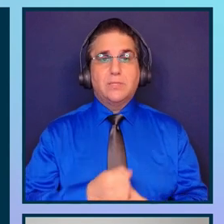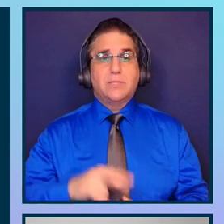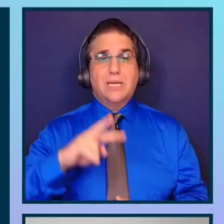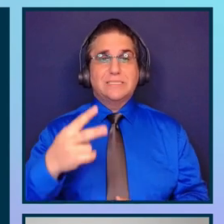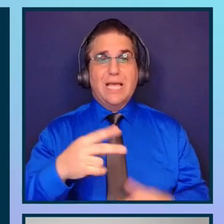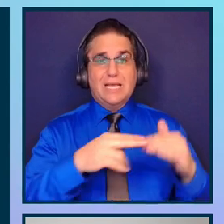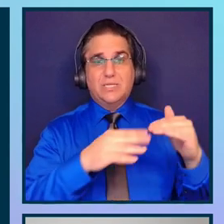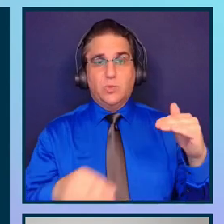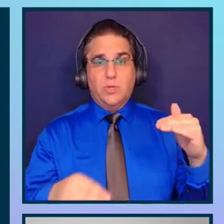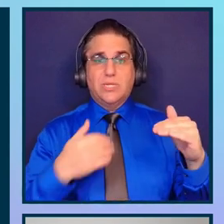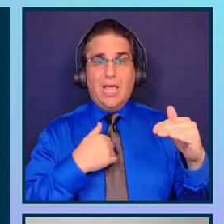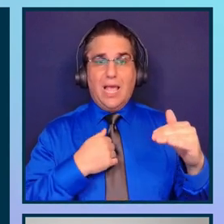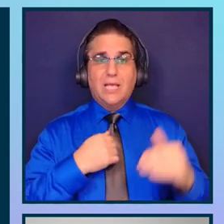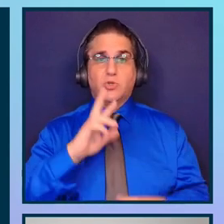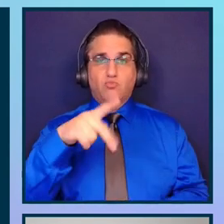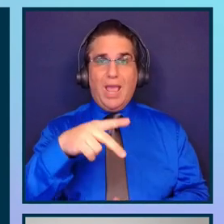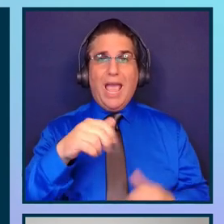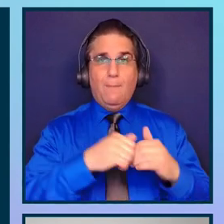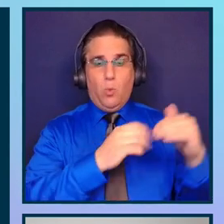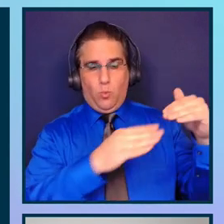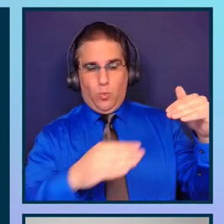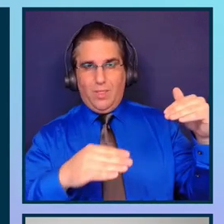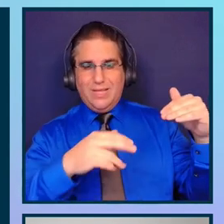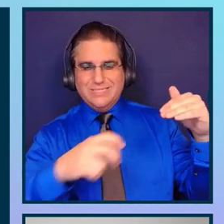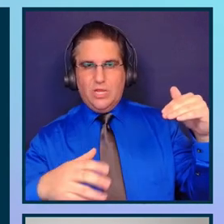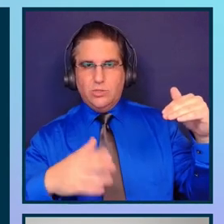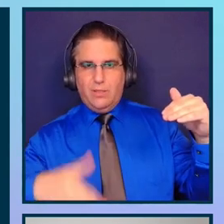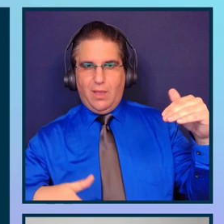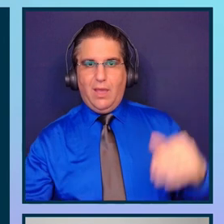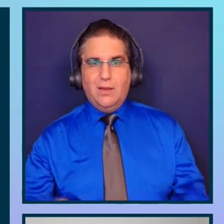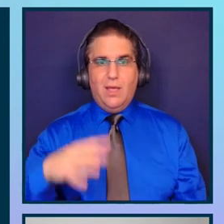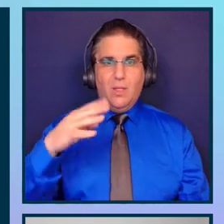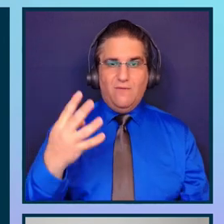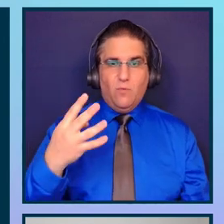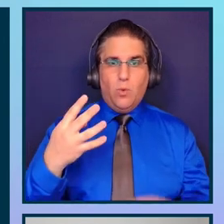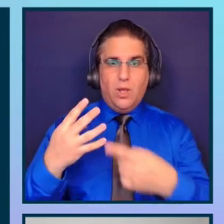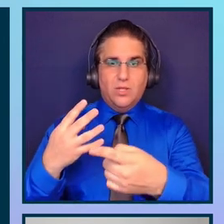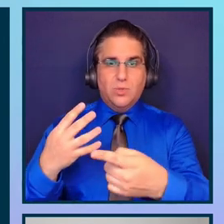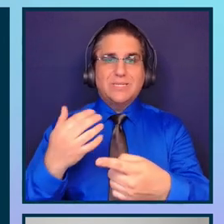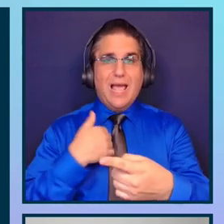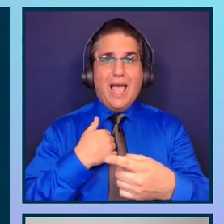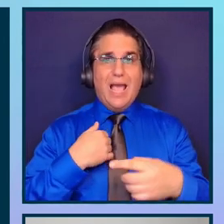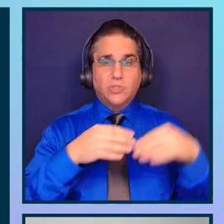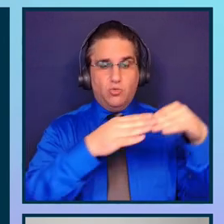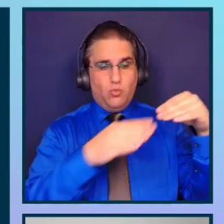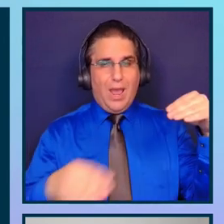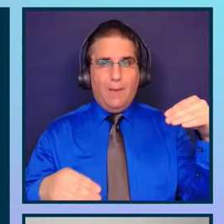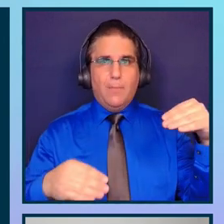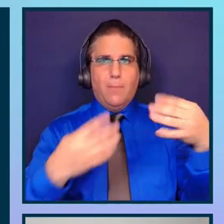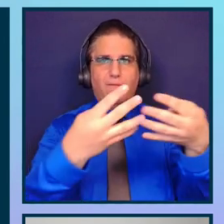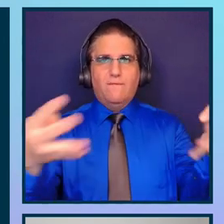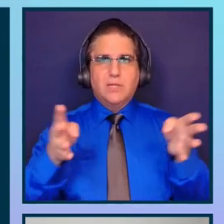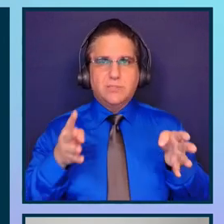ramp with stairs at the end and the fourth situation is a ramp with fences around it so it's totally useless. So